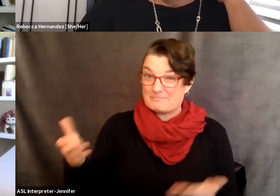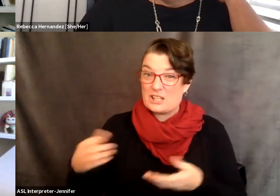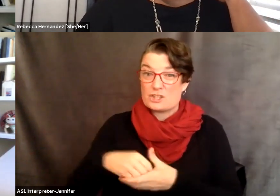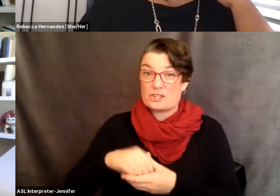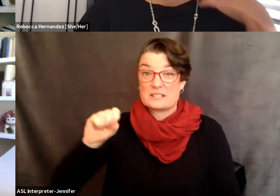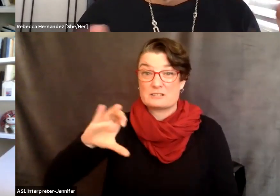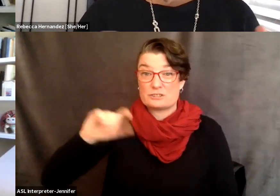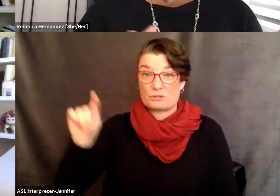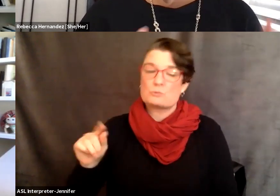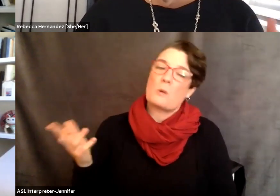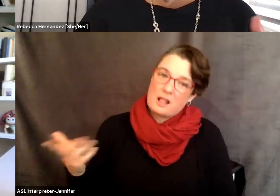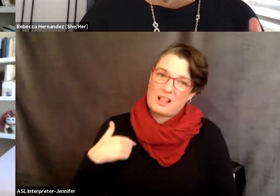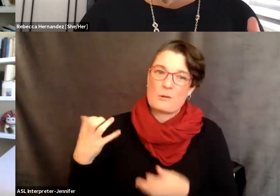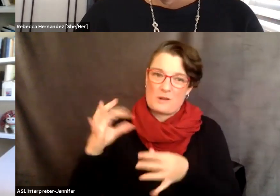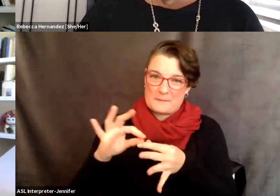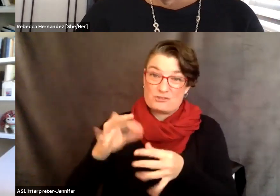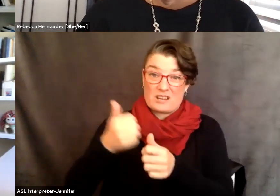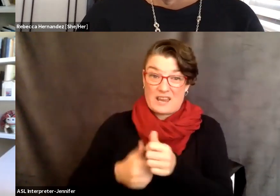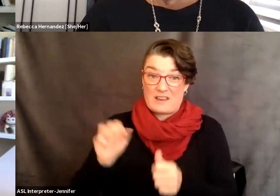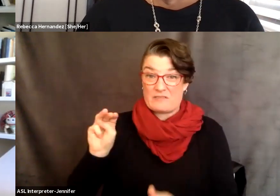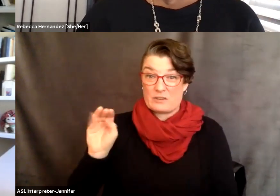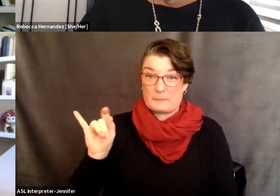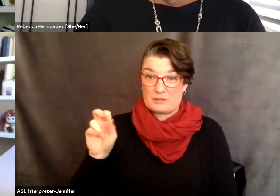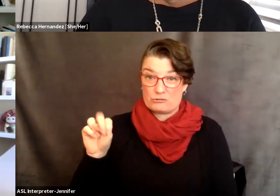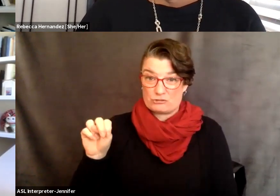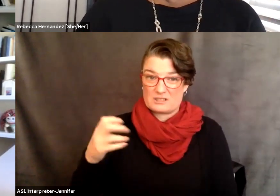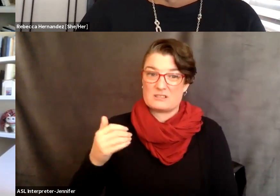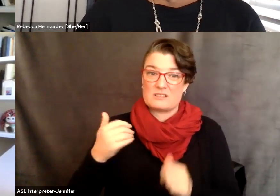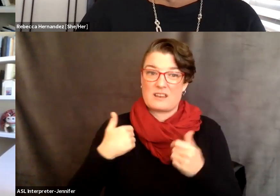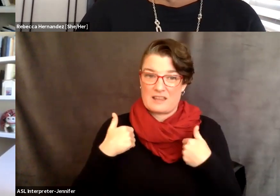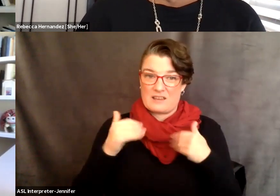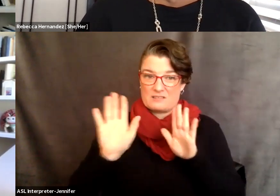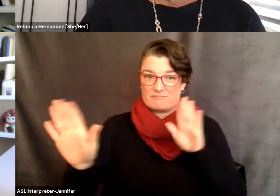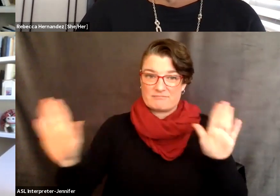um, well, I do want to say that every mission had a different, um,